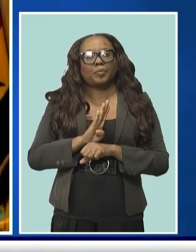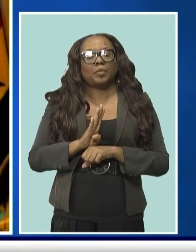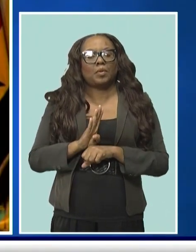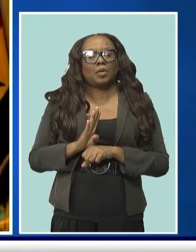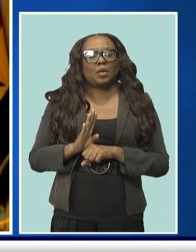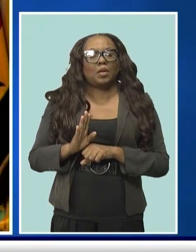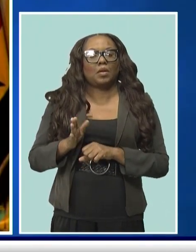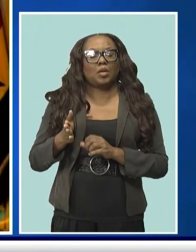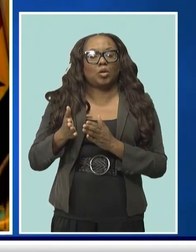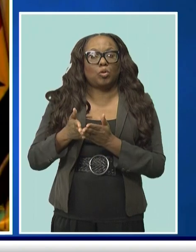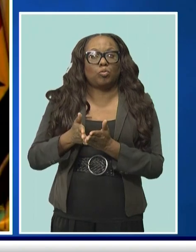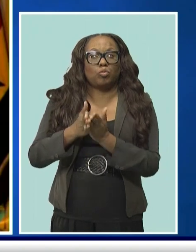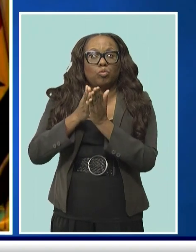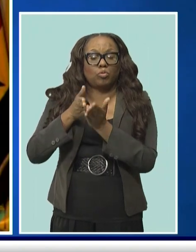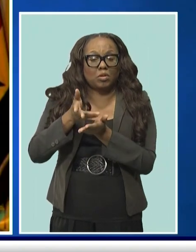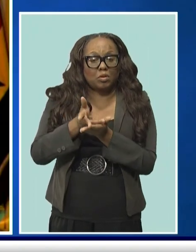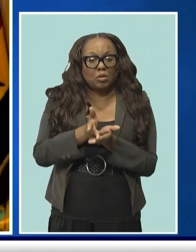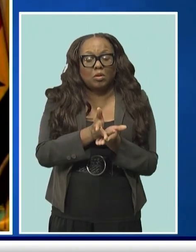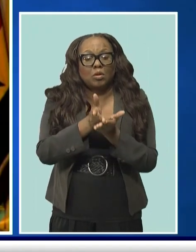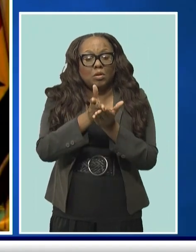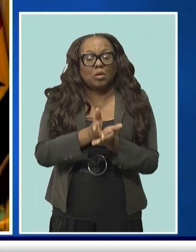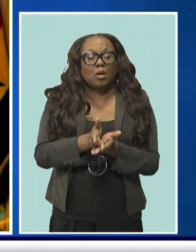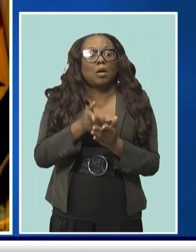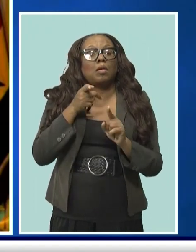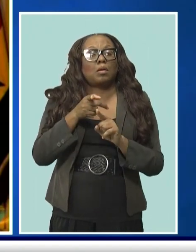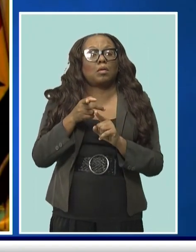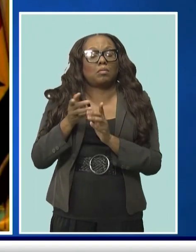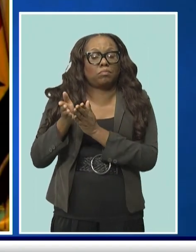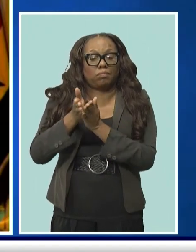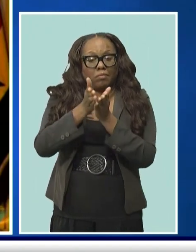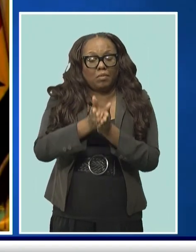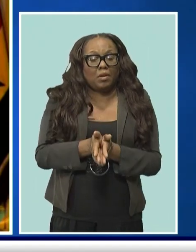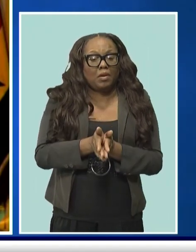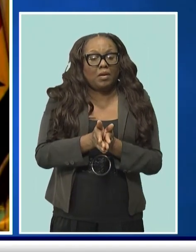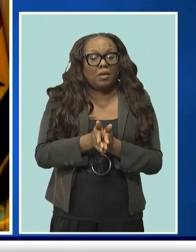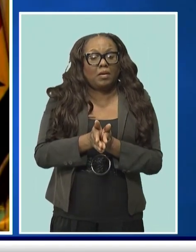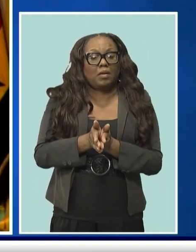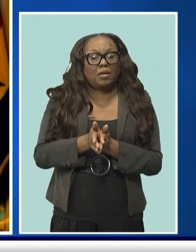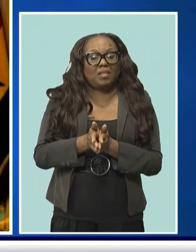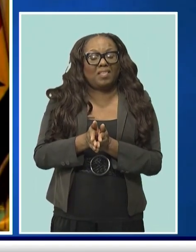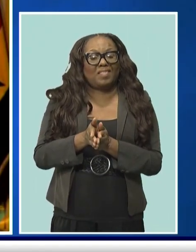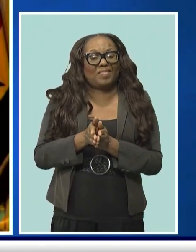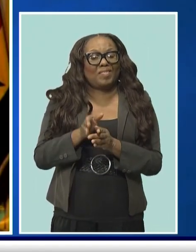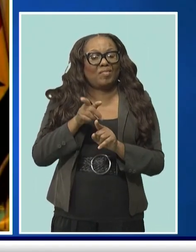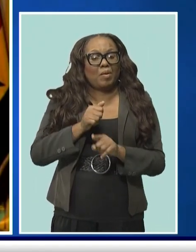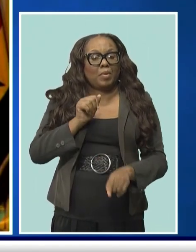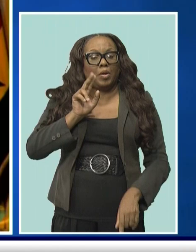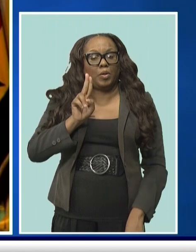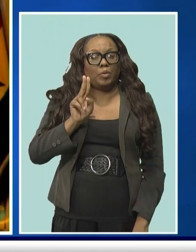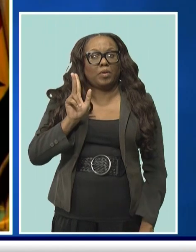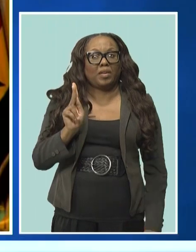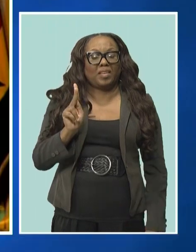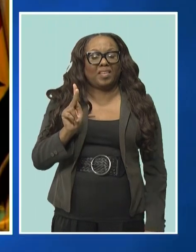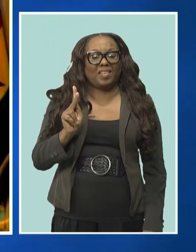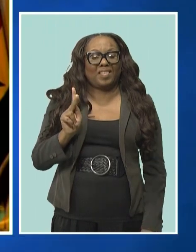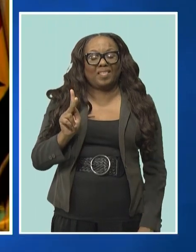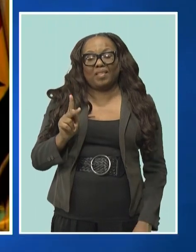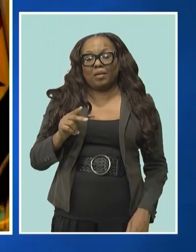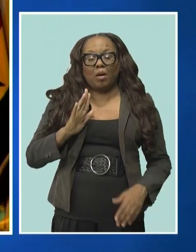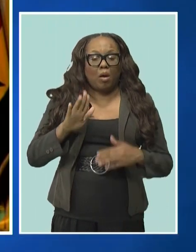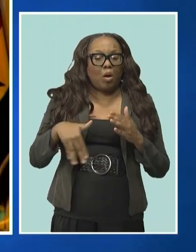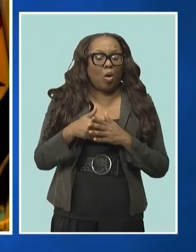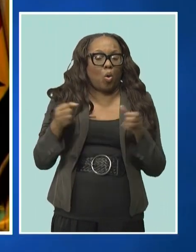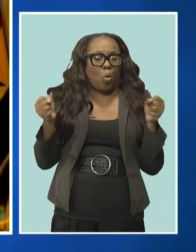and take people from the United Kingdom every week in the winter season to cruise the Caribbean.